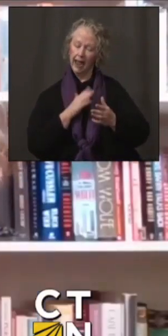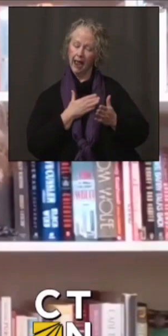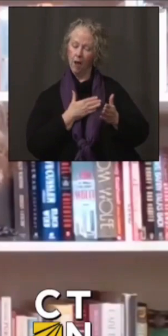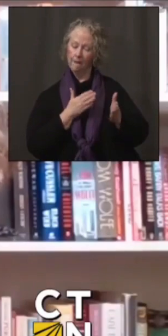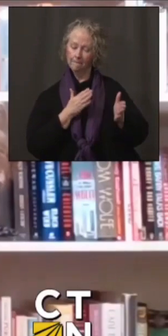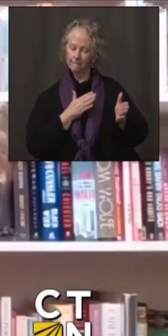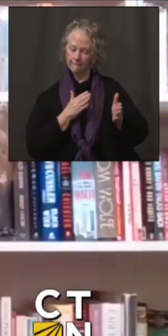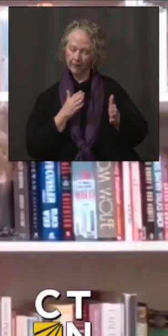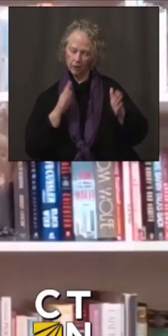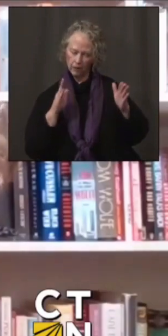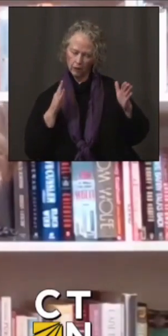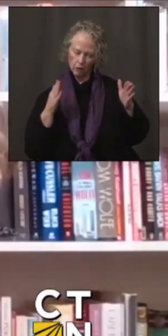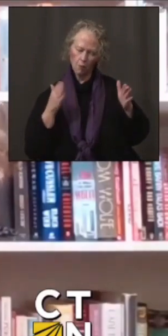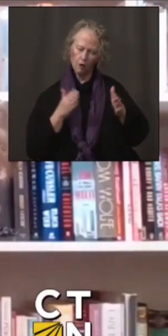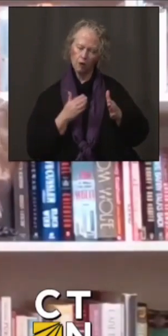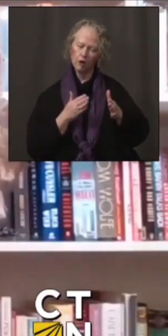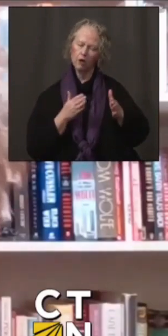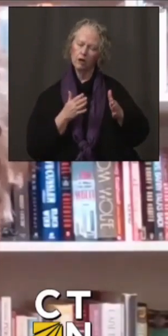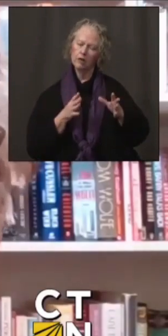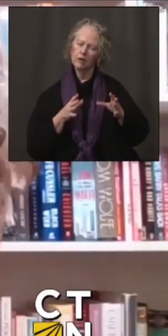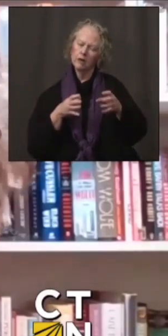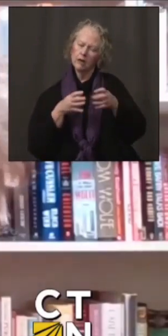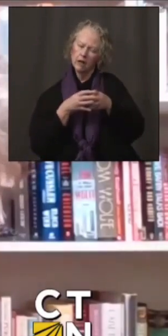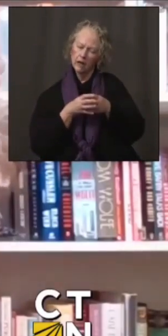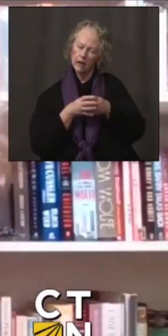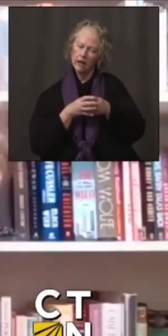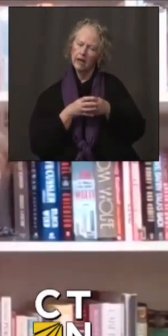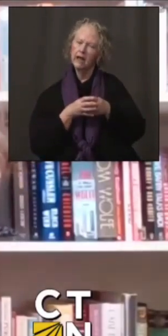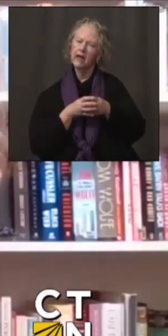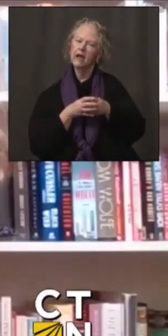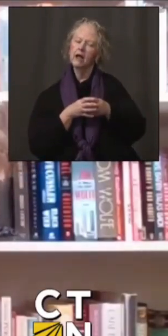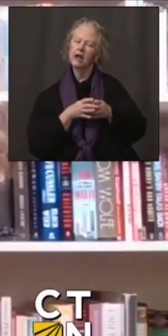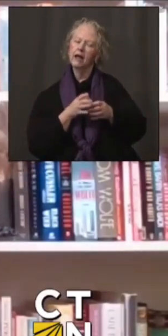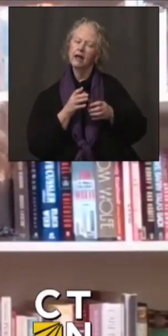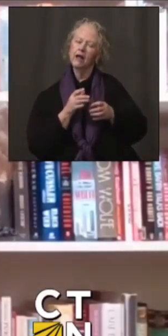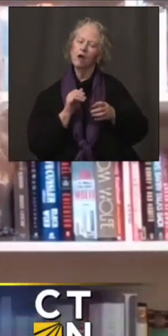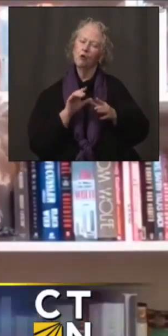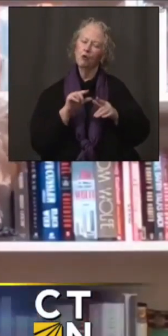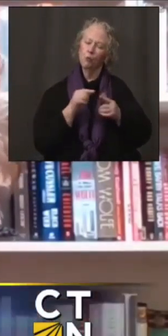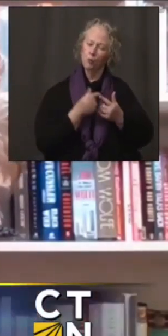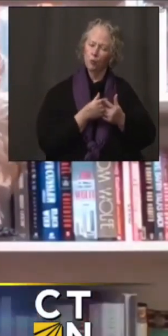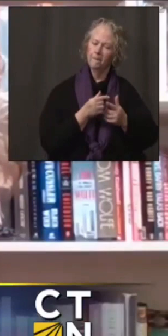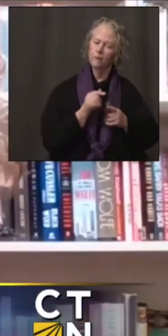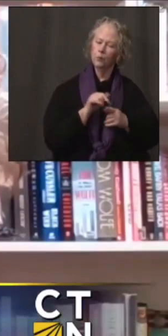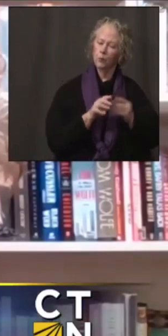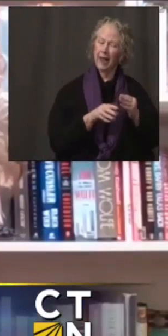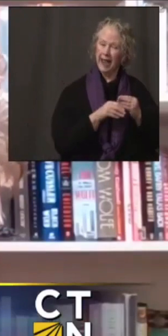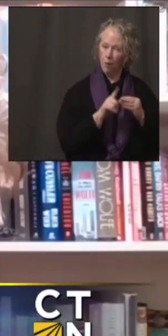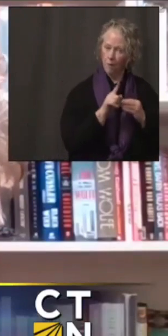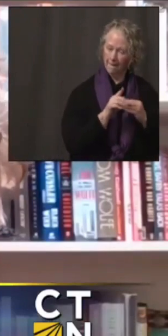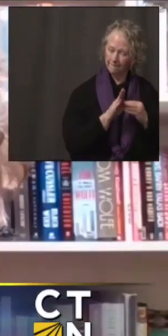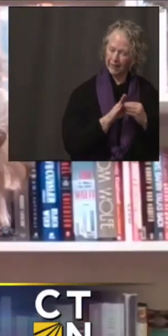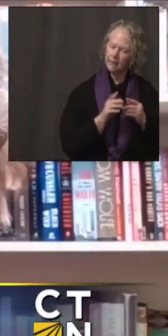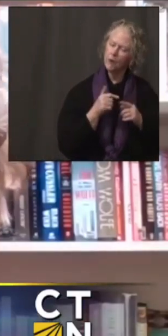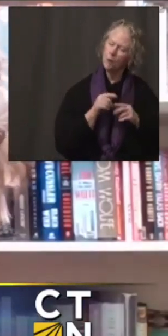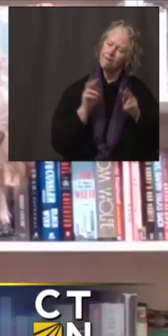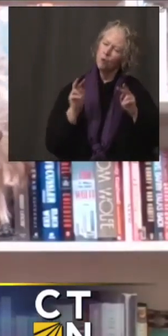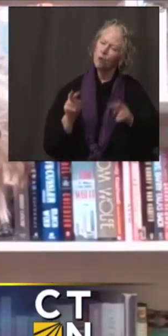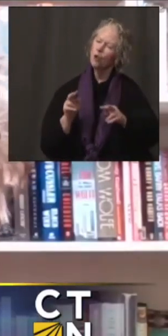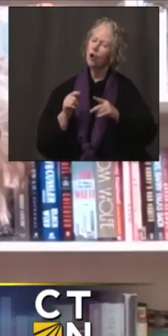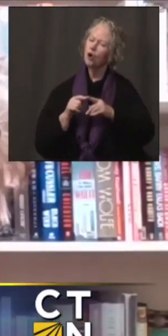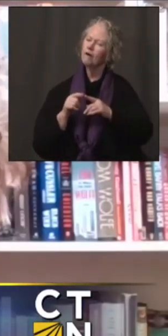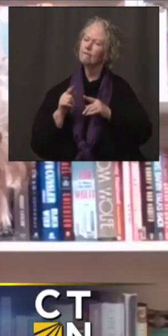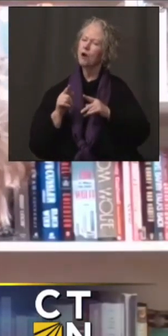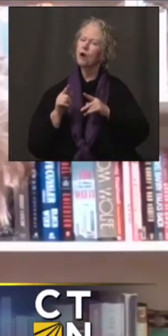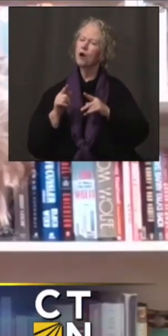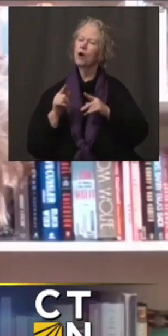focus in on a narrow population that could be added to 1b, but also address some issues of, of equity and disproportionate, um,